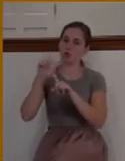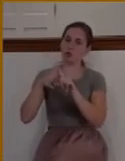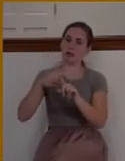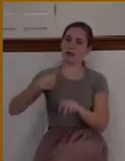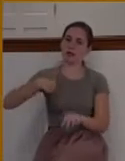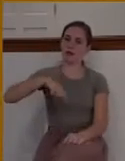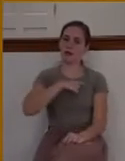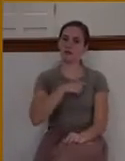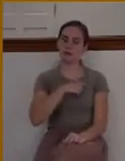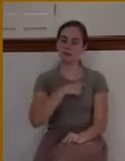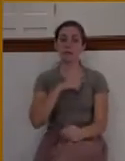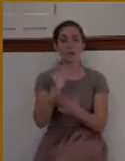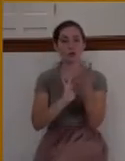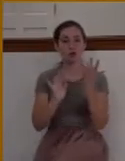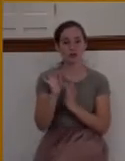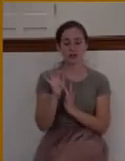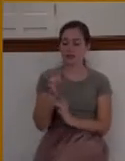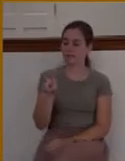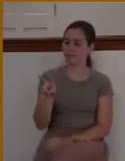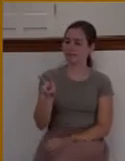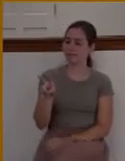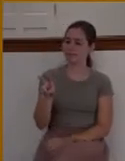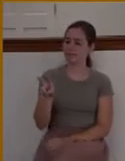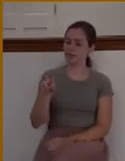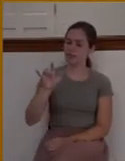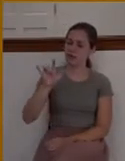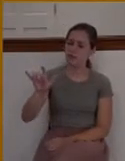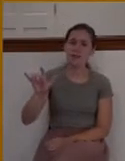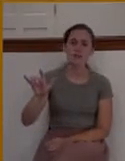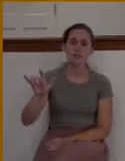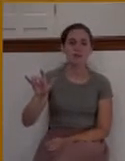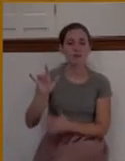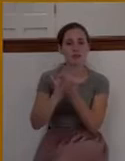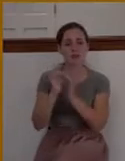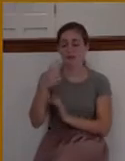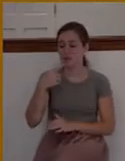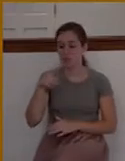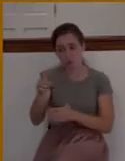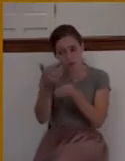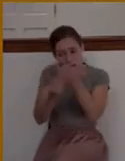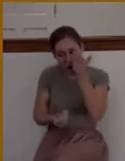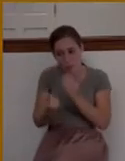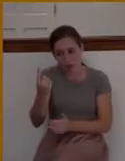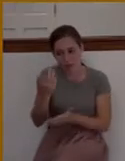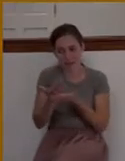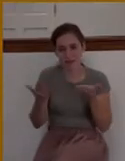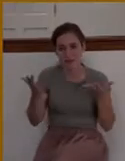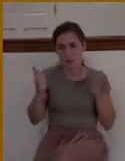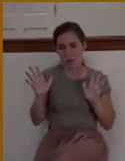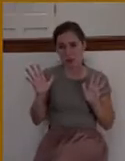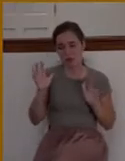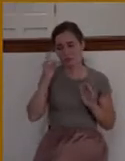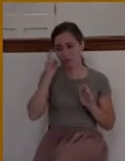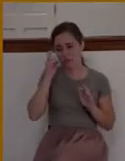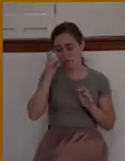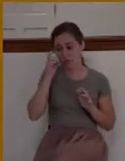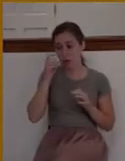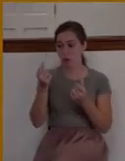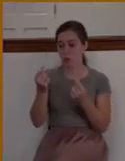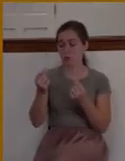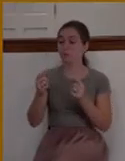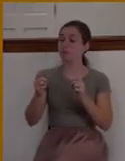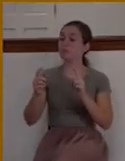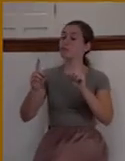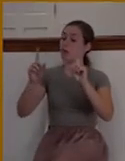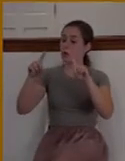loved him and said unto him, one thing thou lackest. Go thy way, sell whatsoever thou hast,